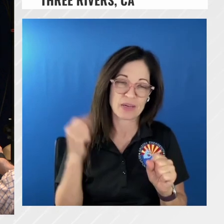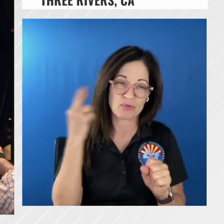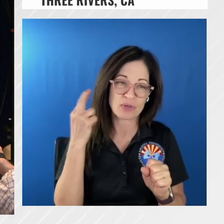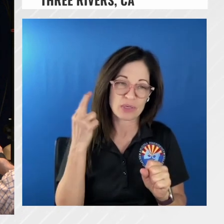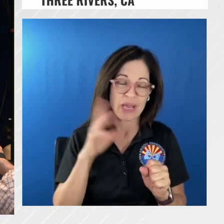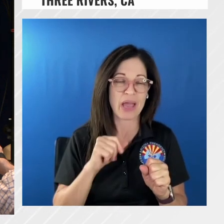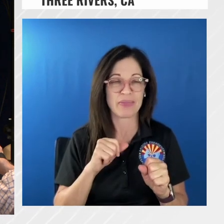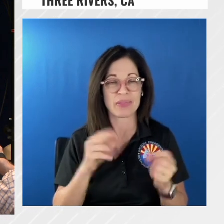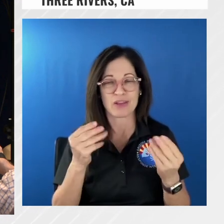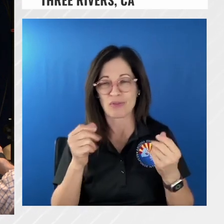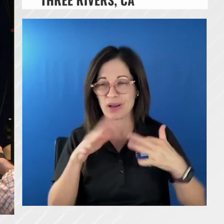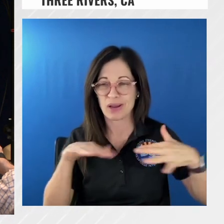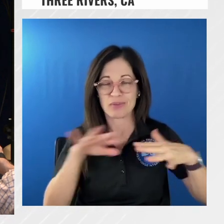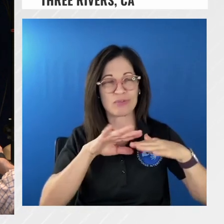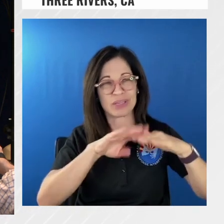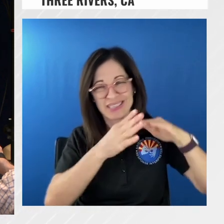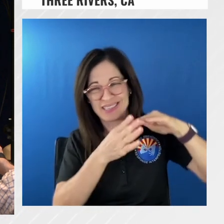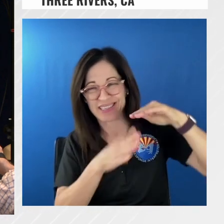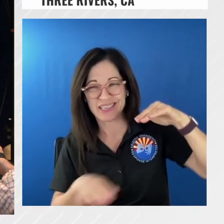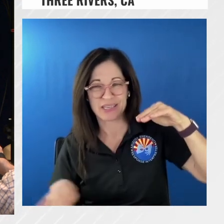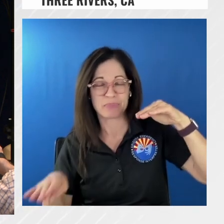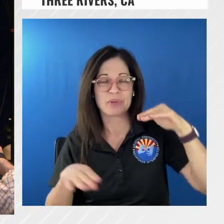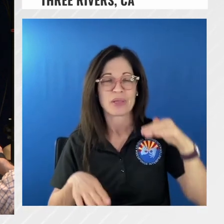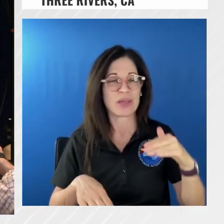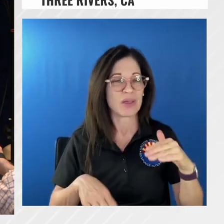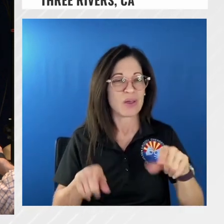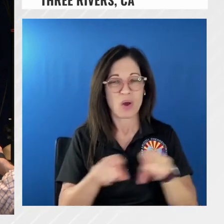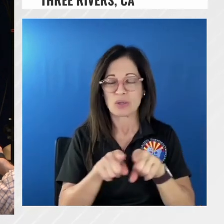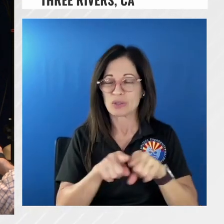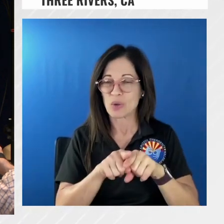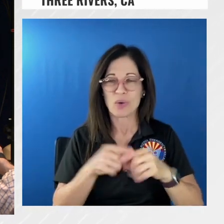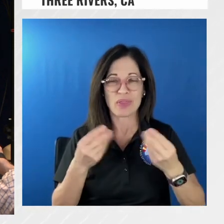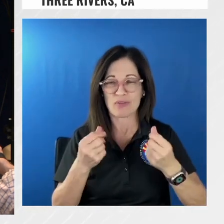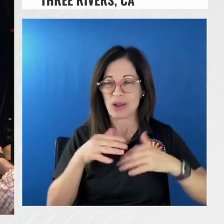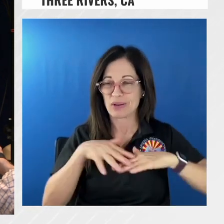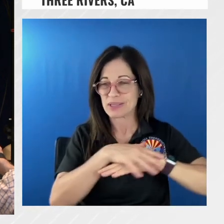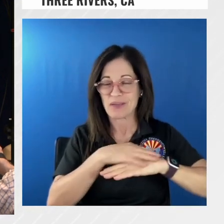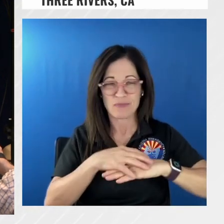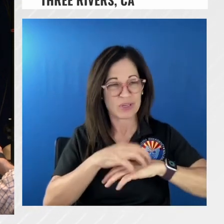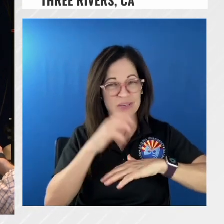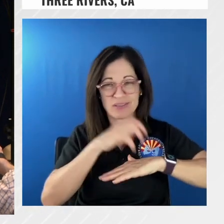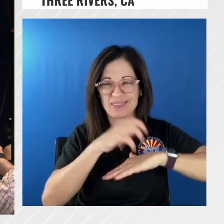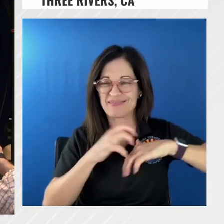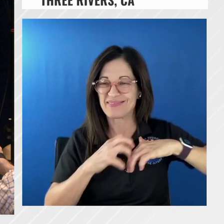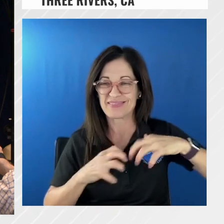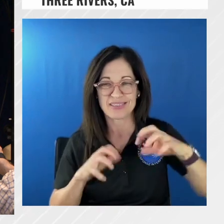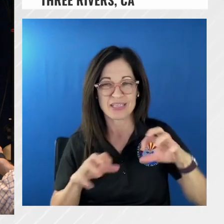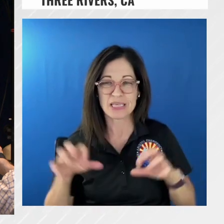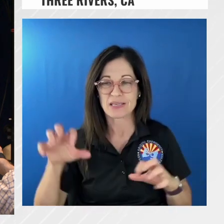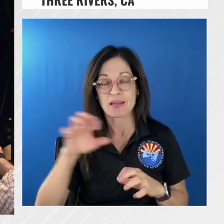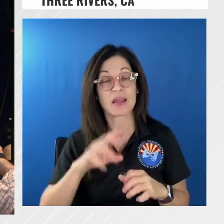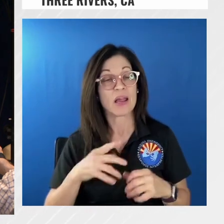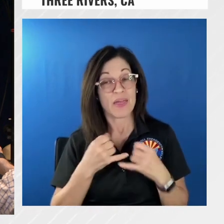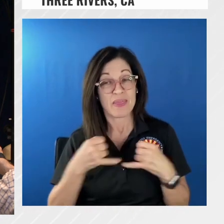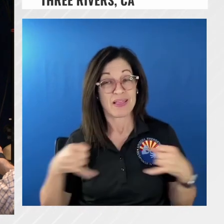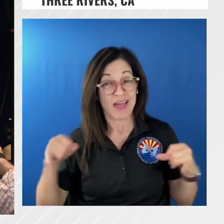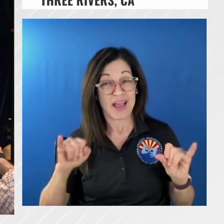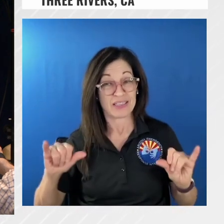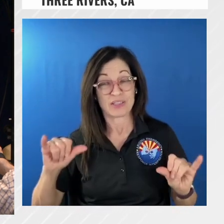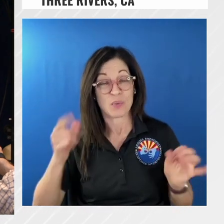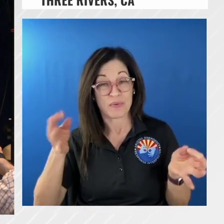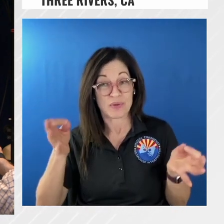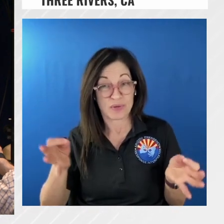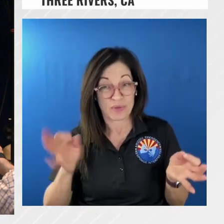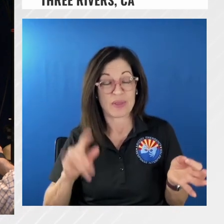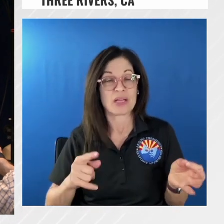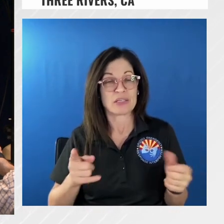ground is the ground's very impenetrable it's very rugged and the lines that we've chosen are first point that we're going to look